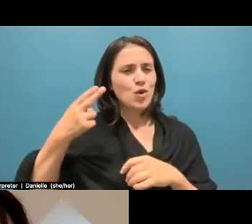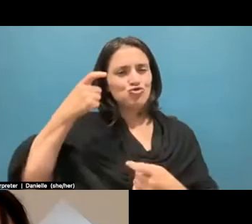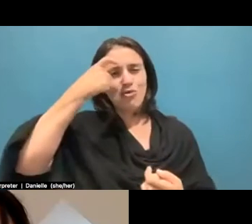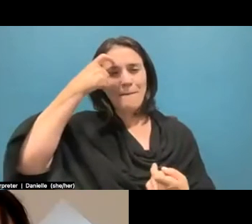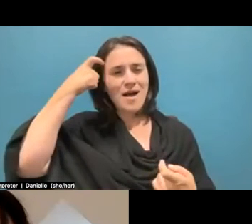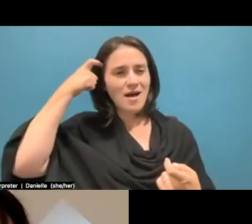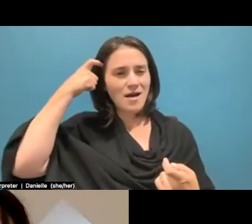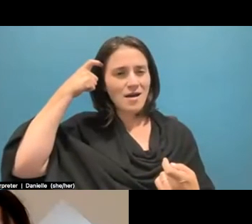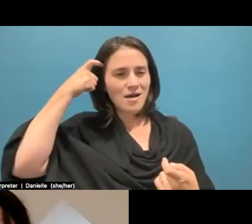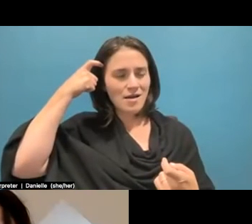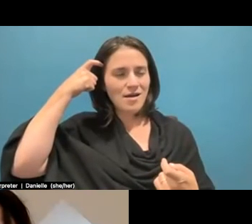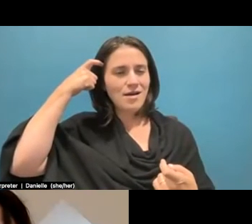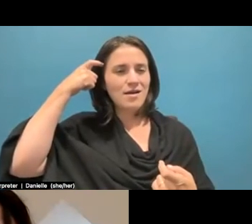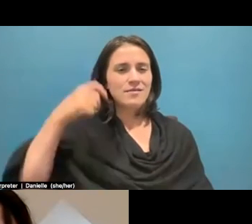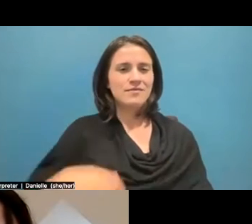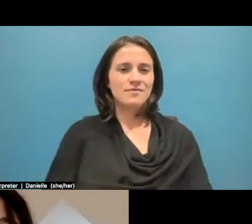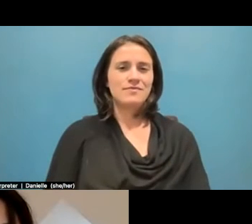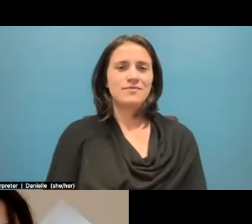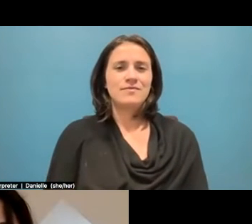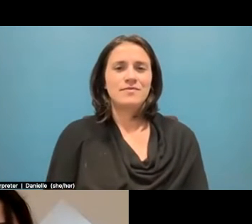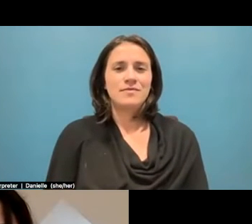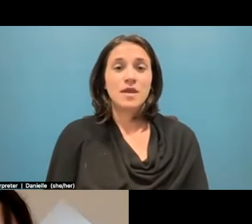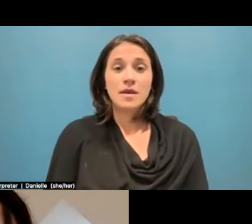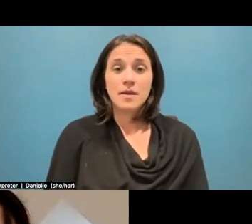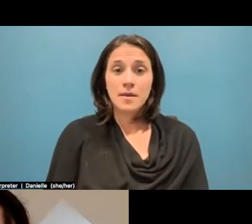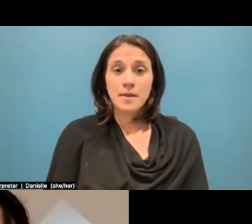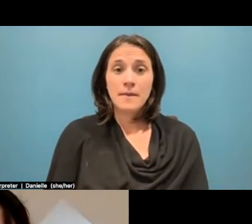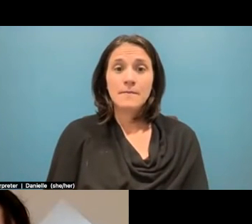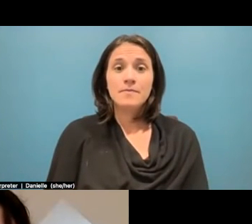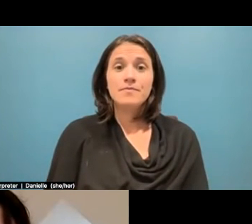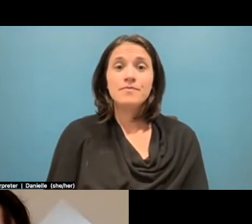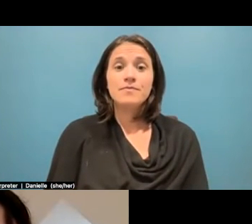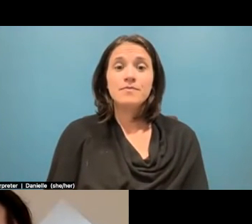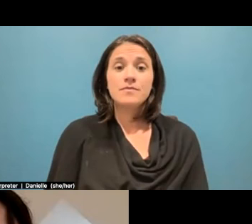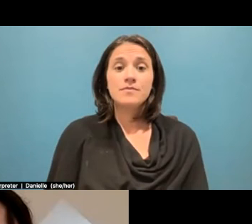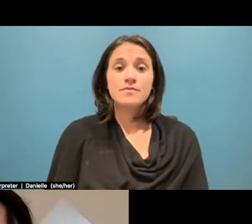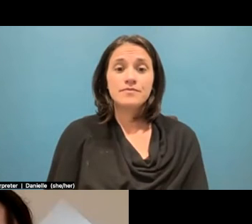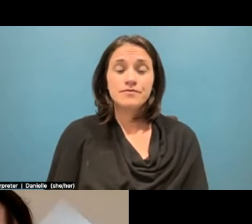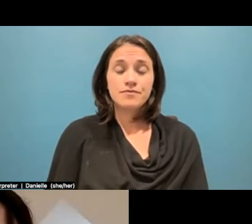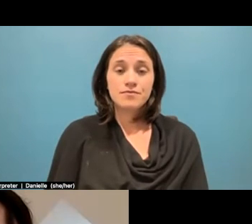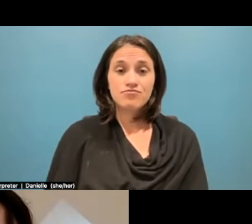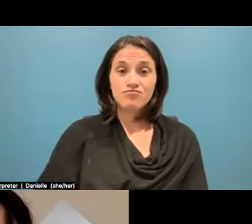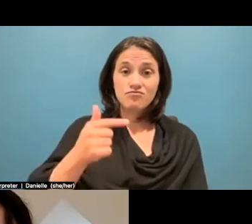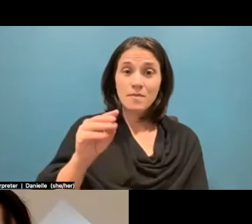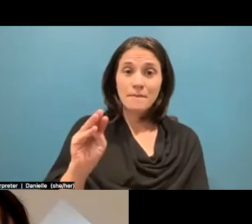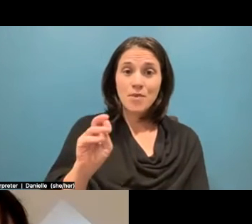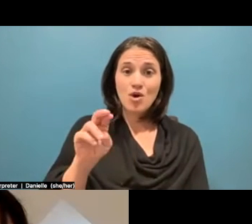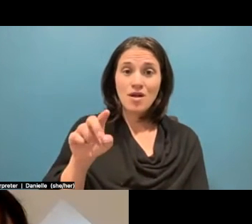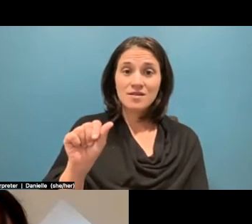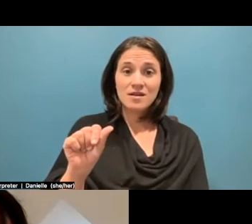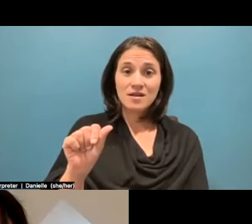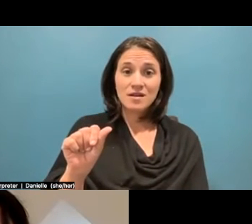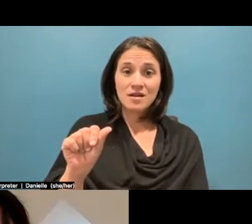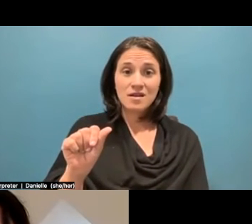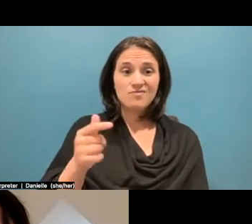Is that to either of us? Yeah. I think it